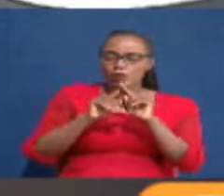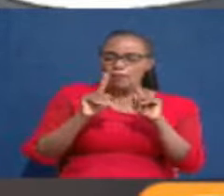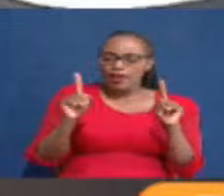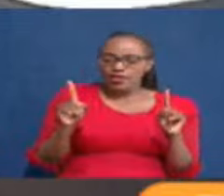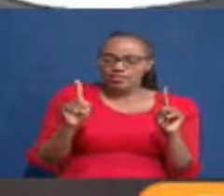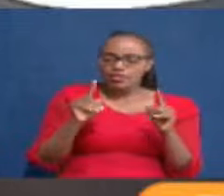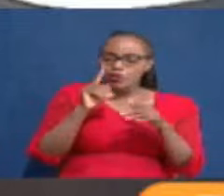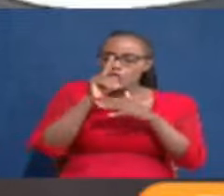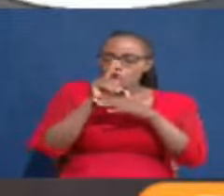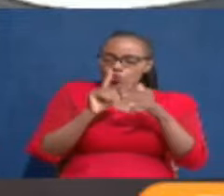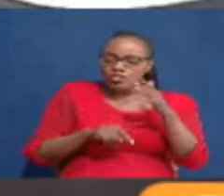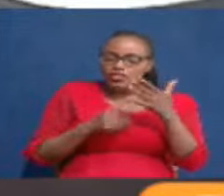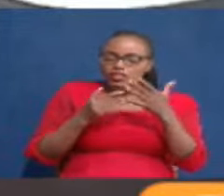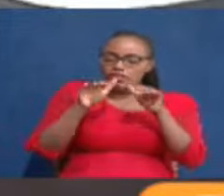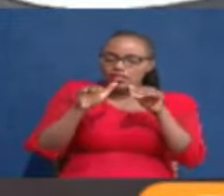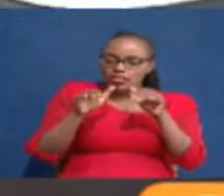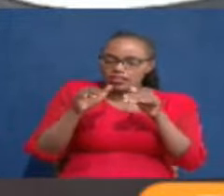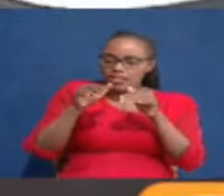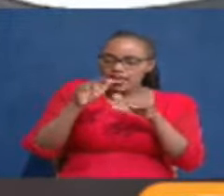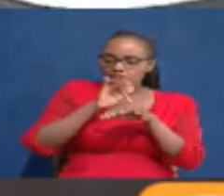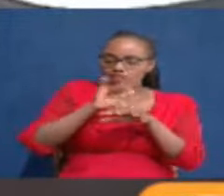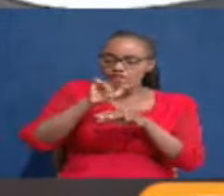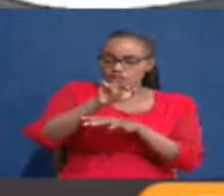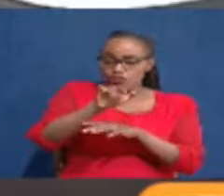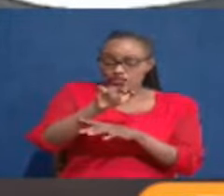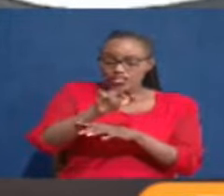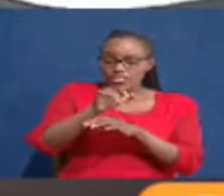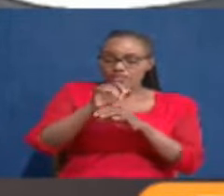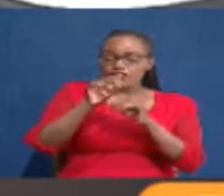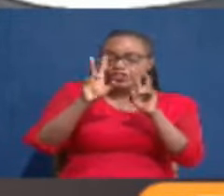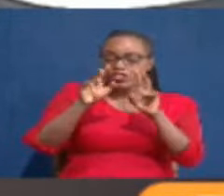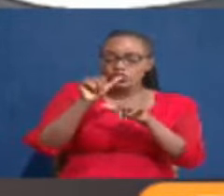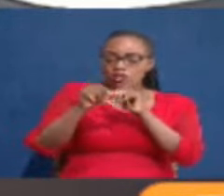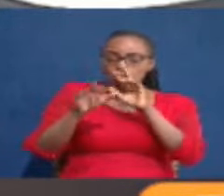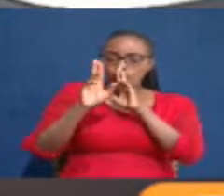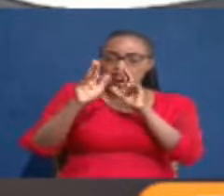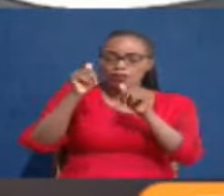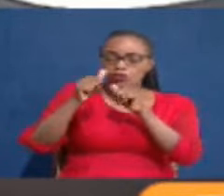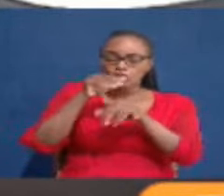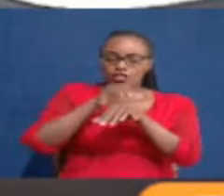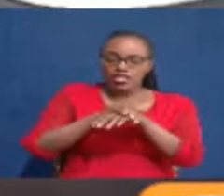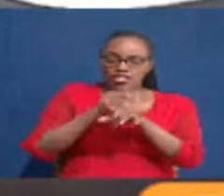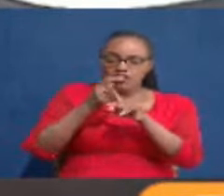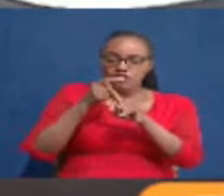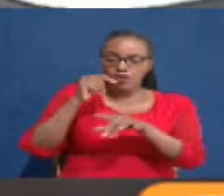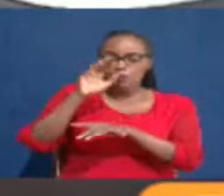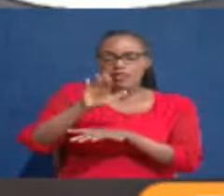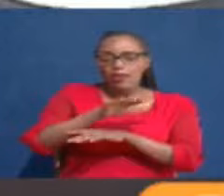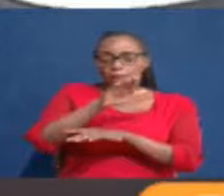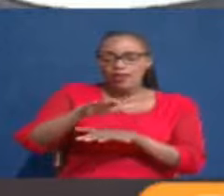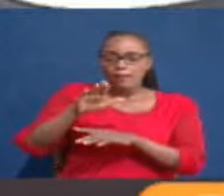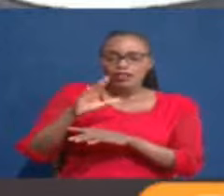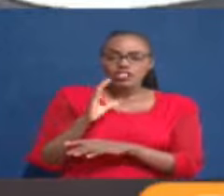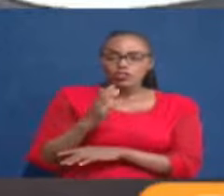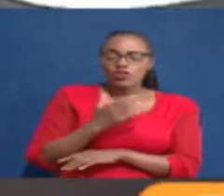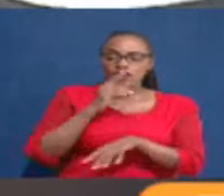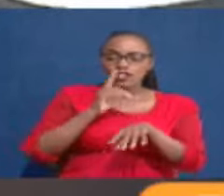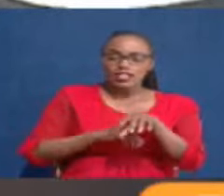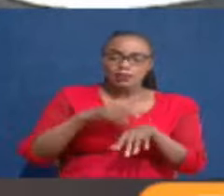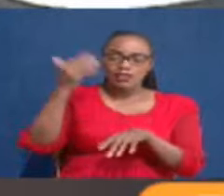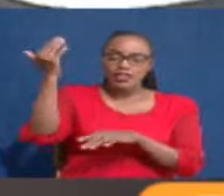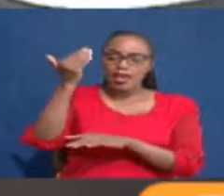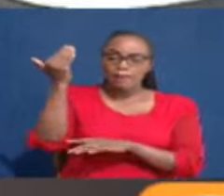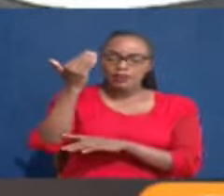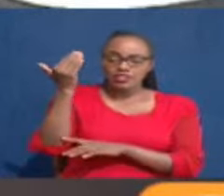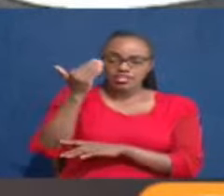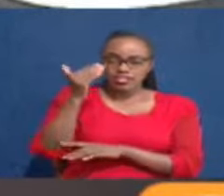what is the weight of that in terms of the reports that we get for instance out of parliamentary committees by the time they are presented